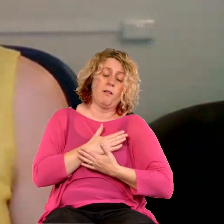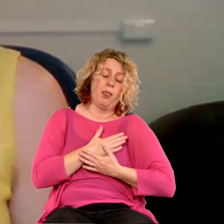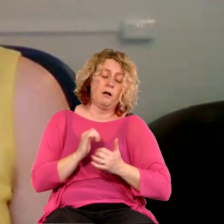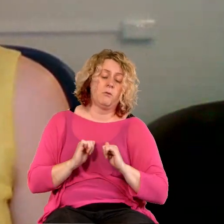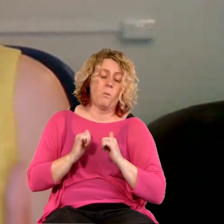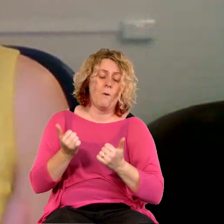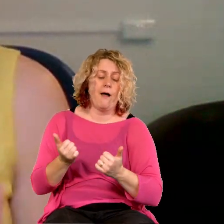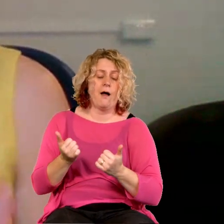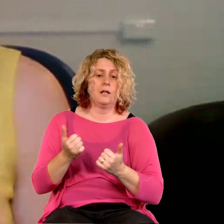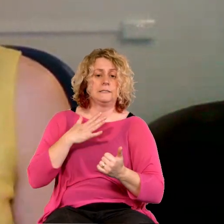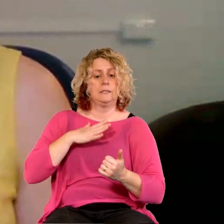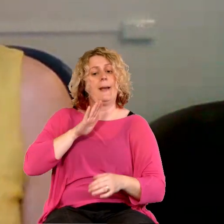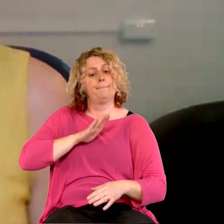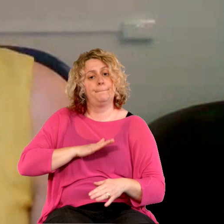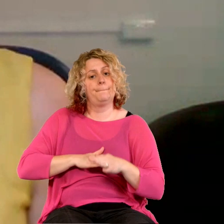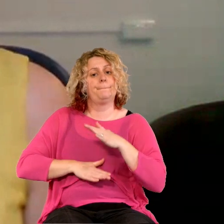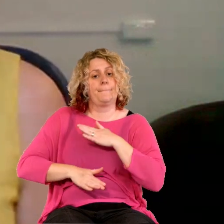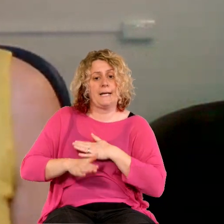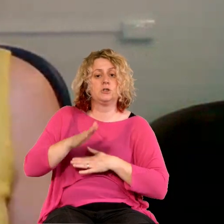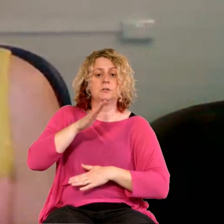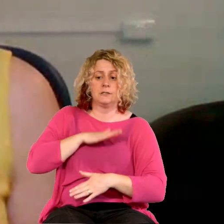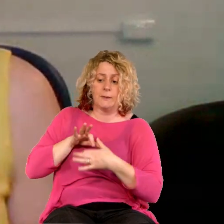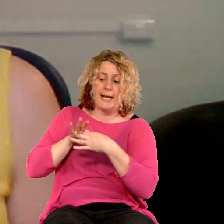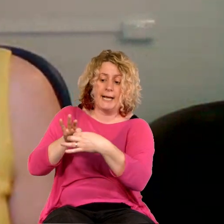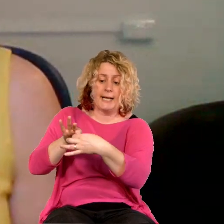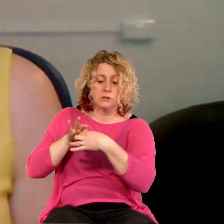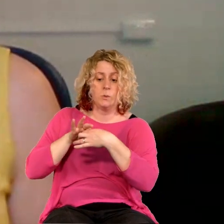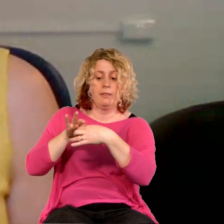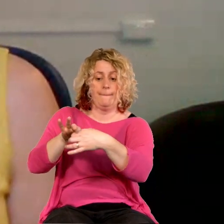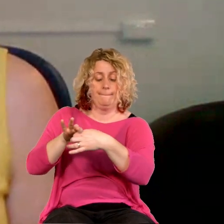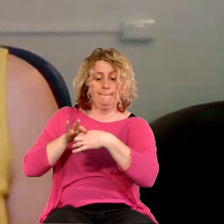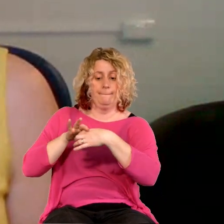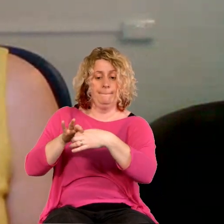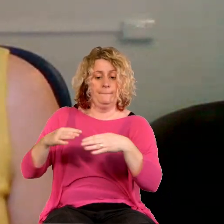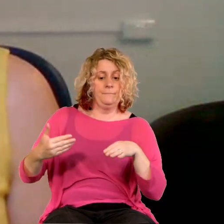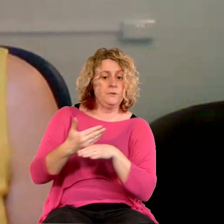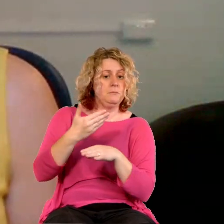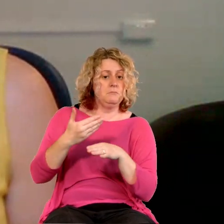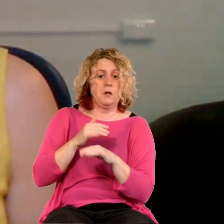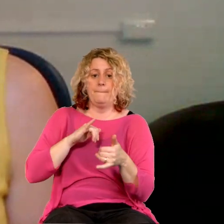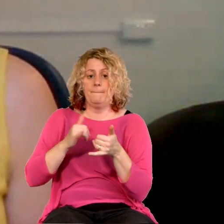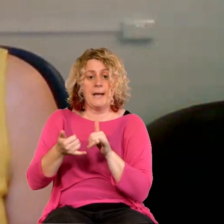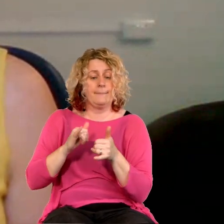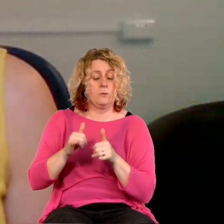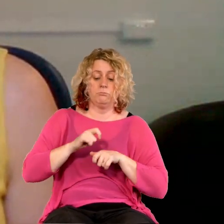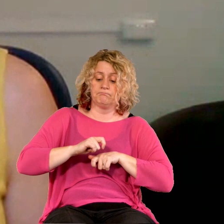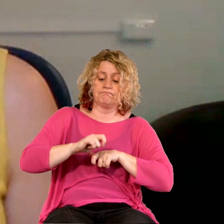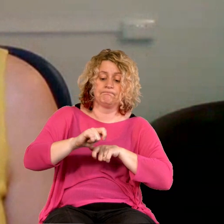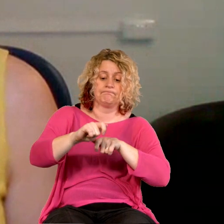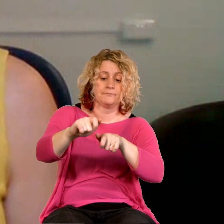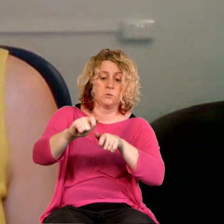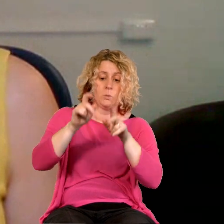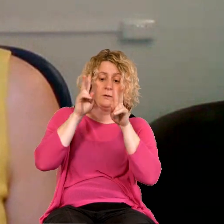try and engage with them in meaningful ways in ministry. That might mean that we keep going with sort of very virtual and online